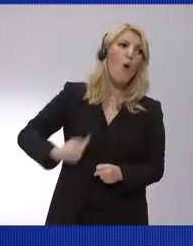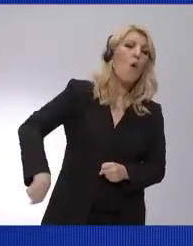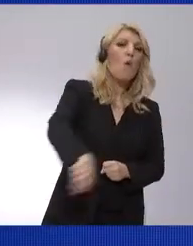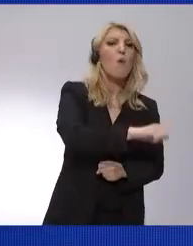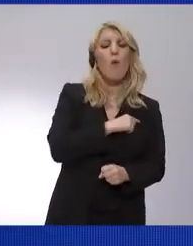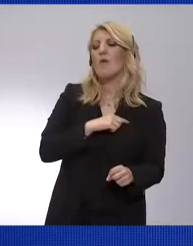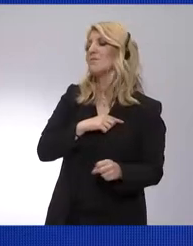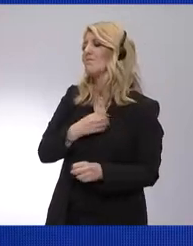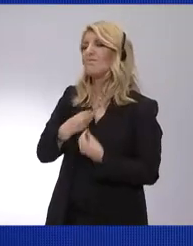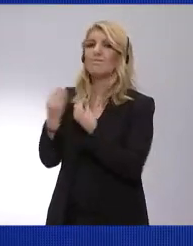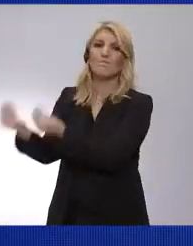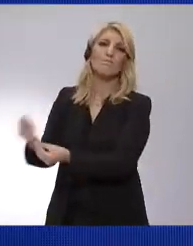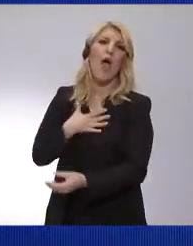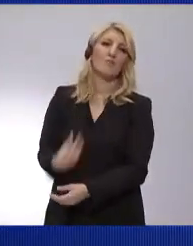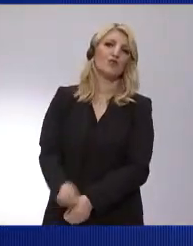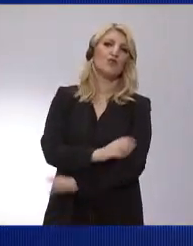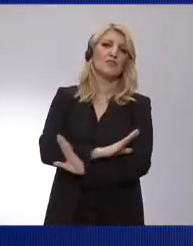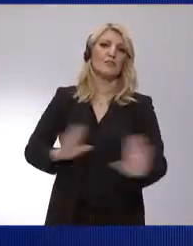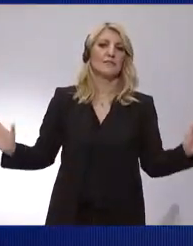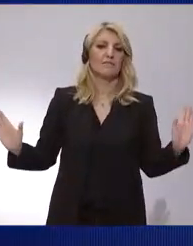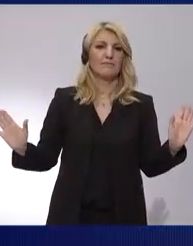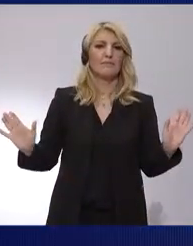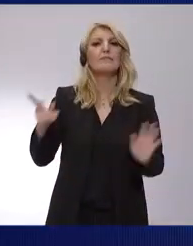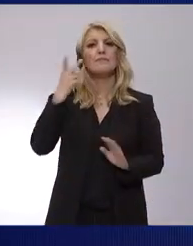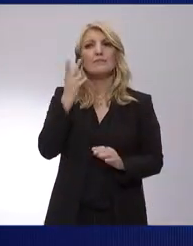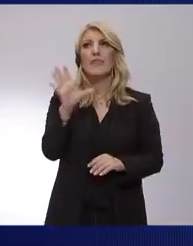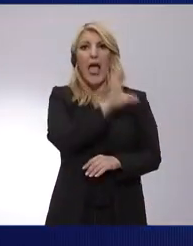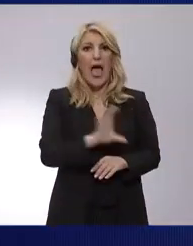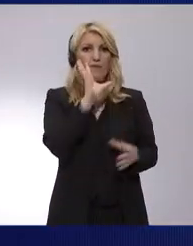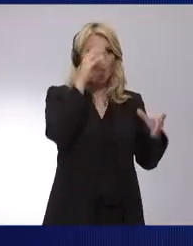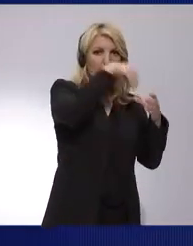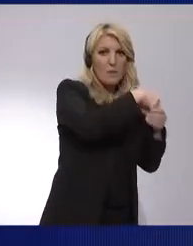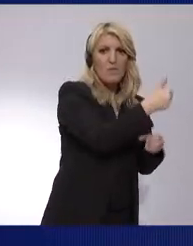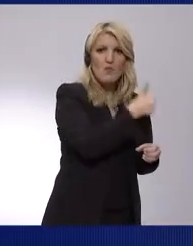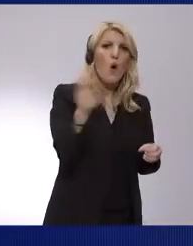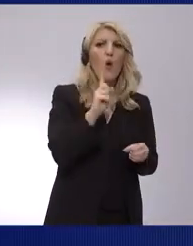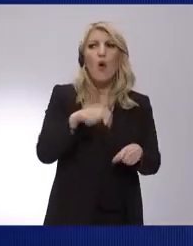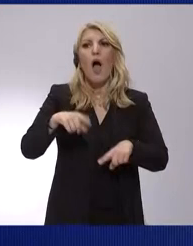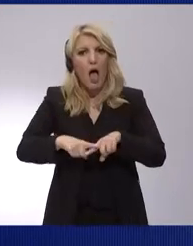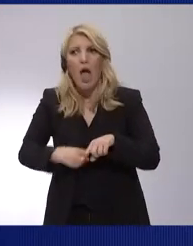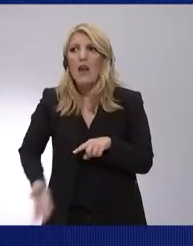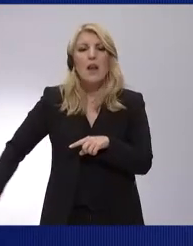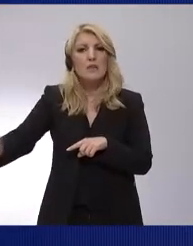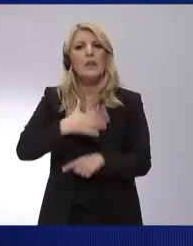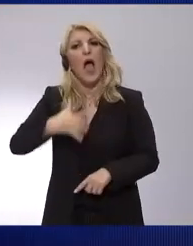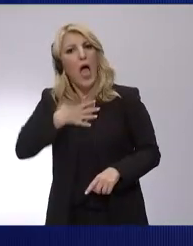citizens. There is EPP leadership at its best. Thank you so much, Kyriakos.